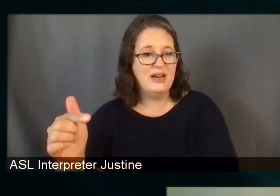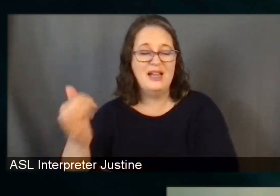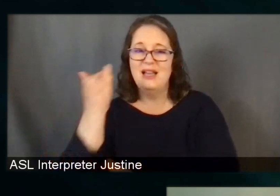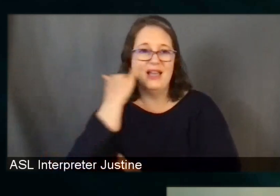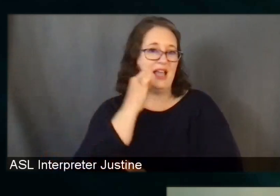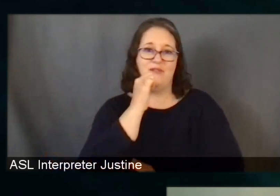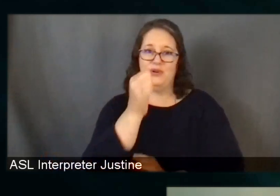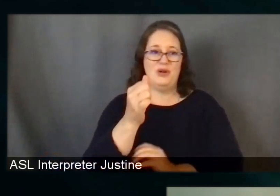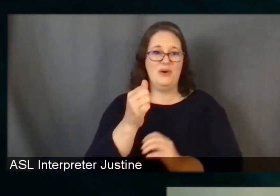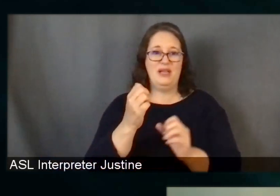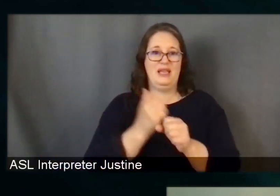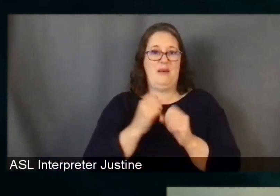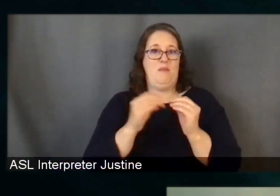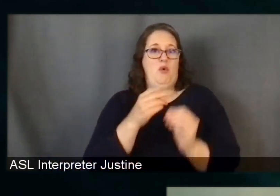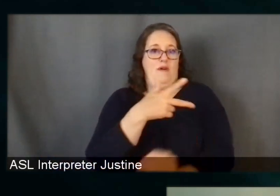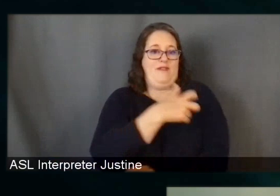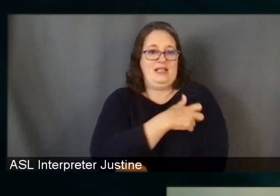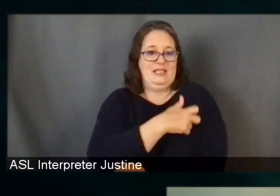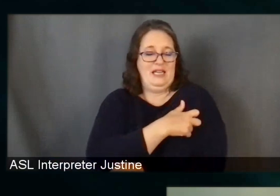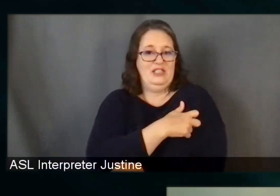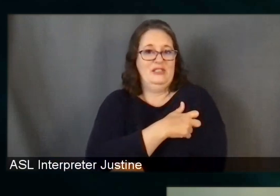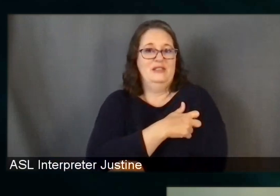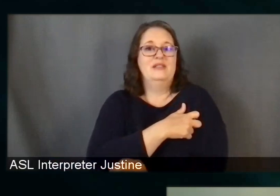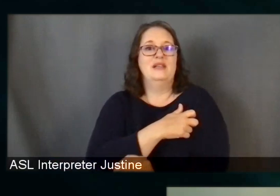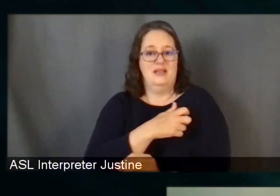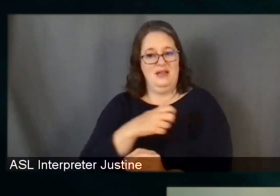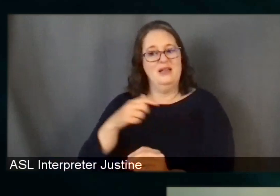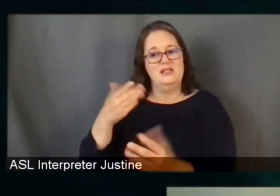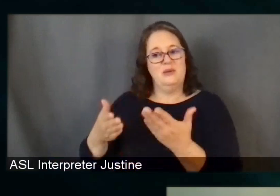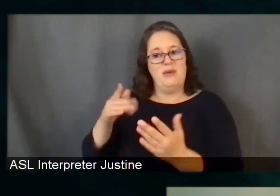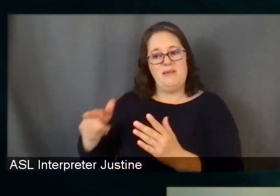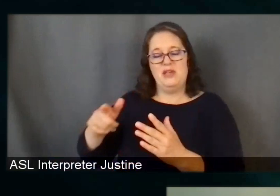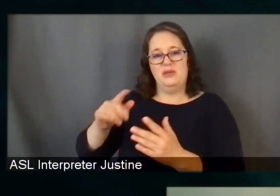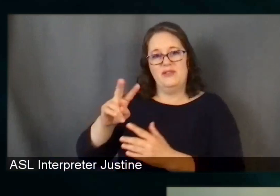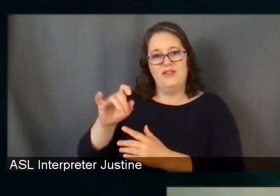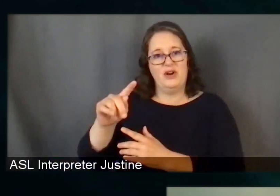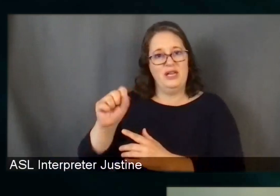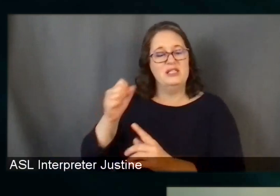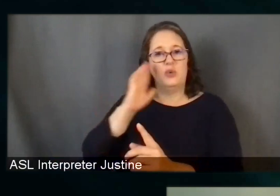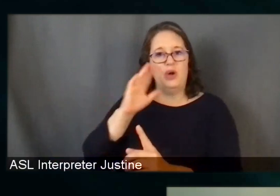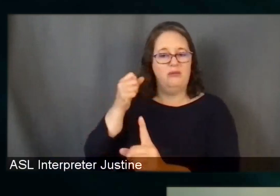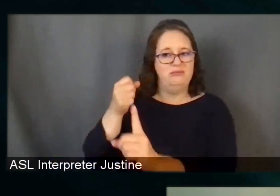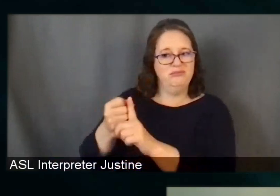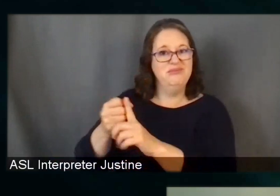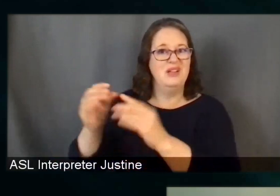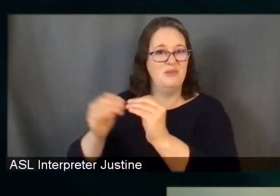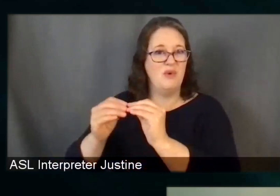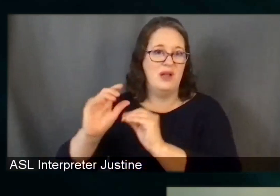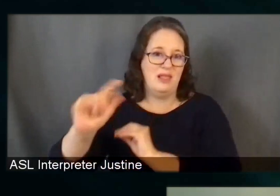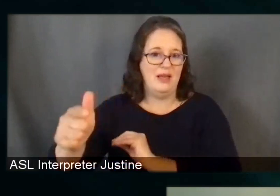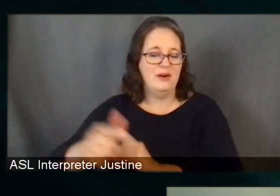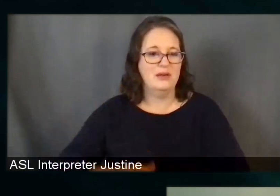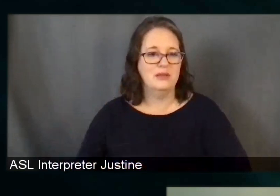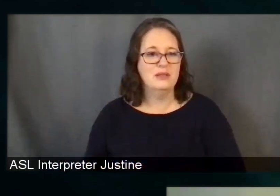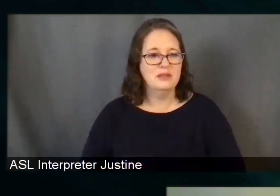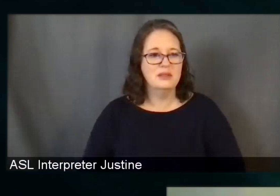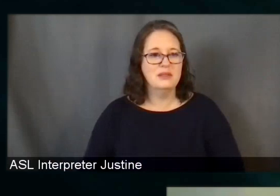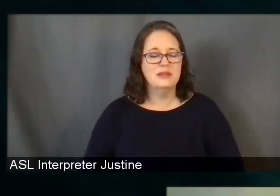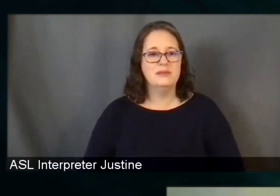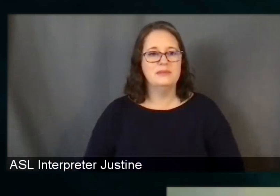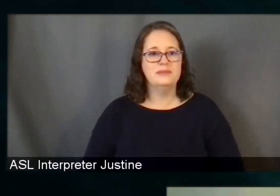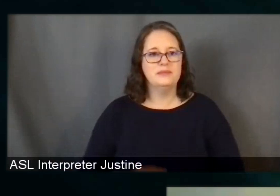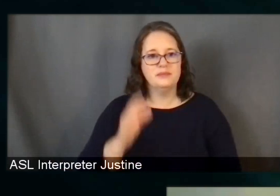up, be impacted further? And, and again, thinking about vaccination rates,